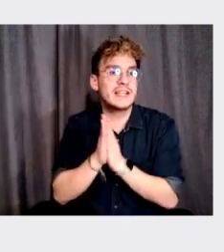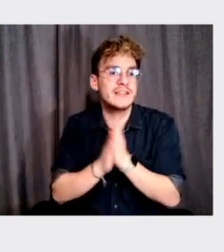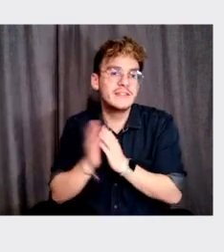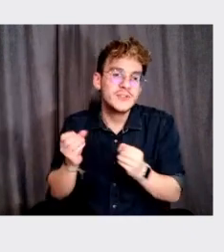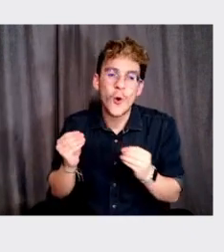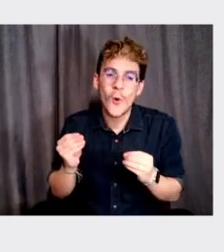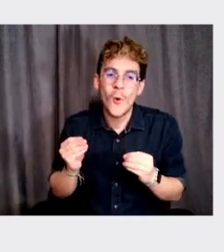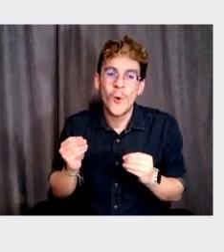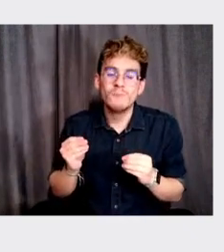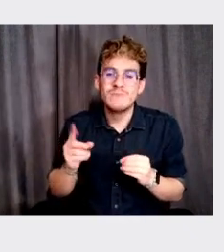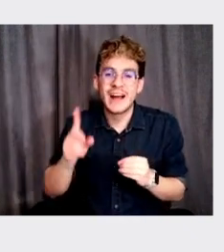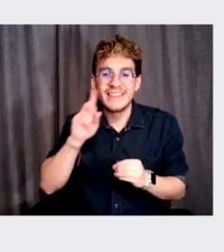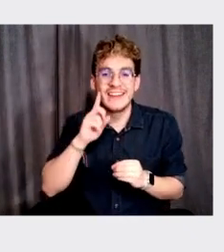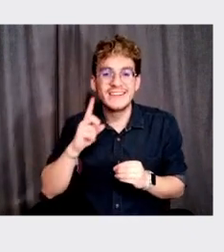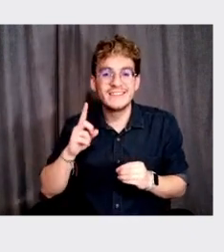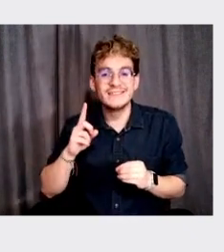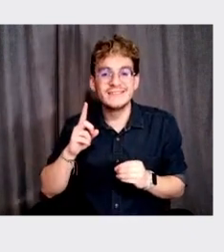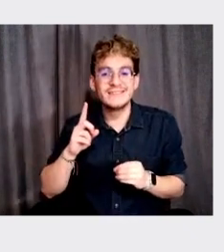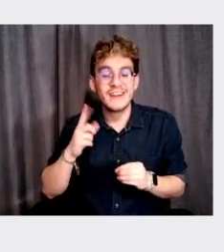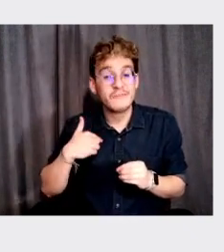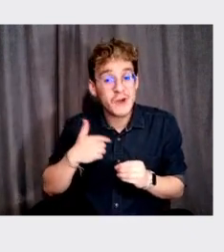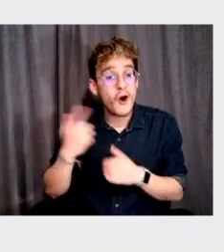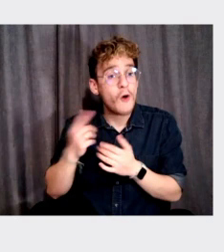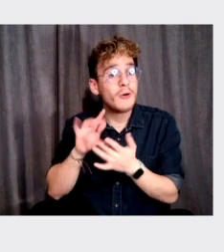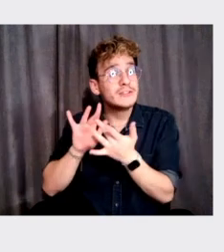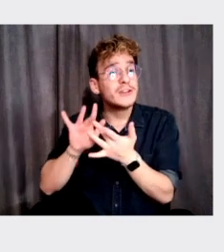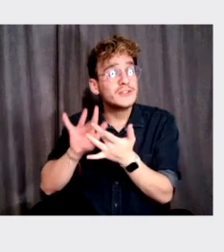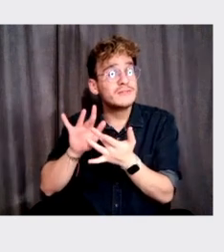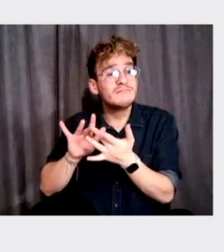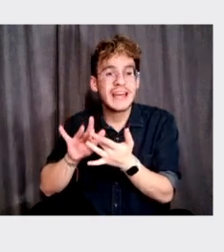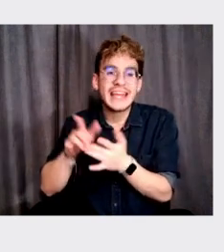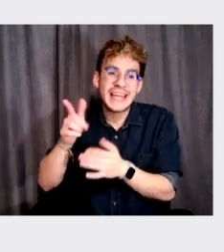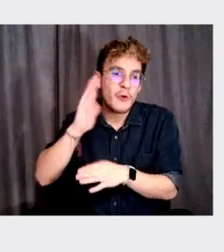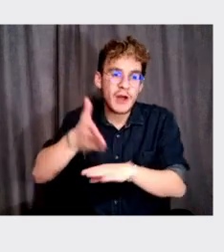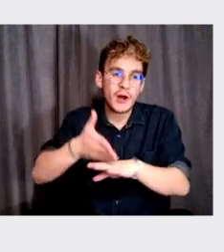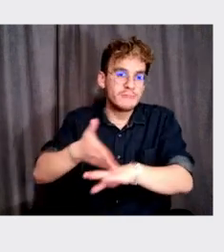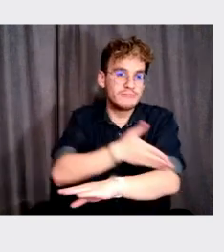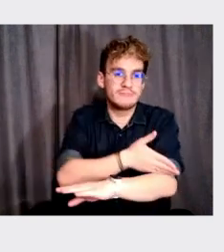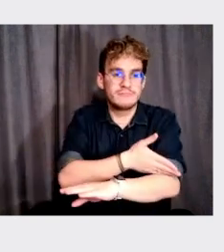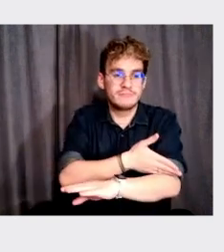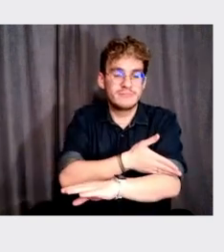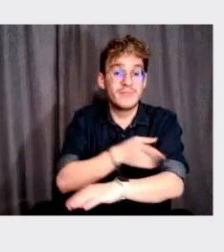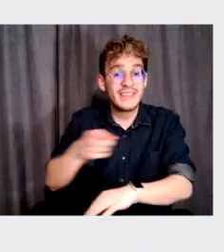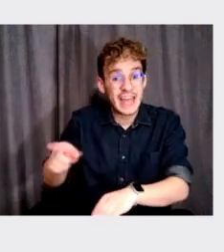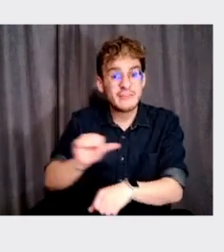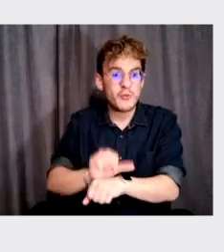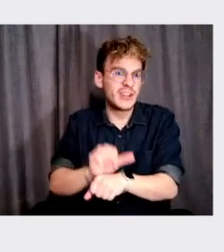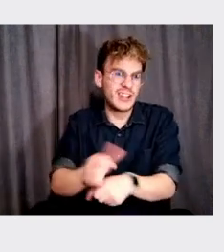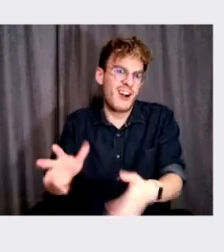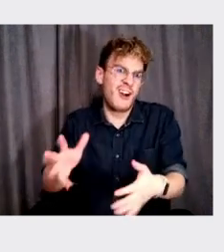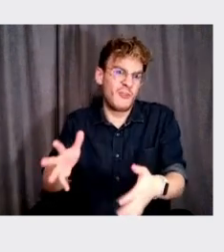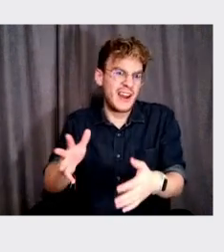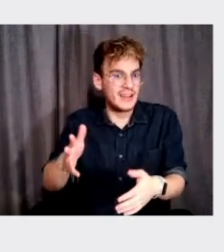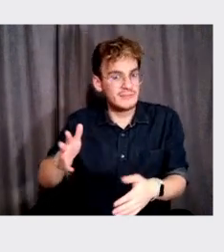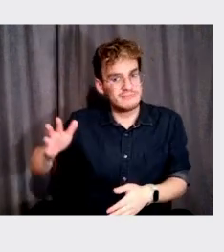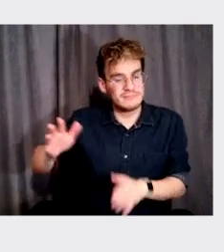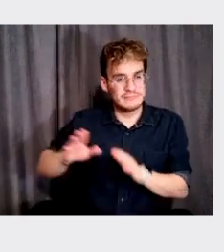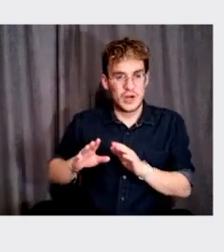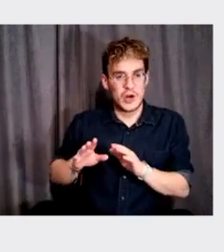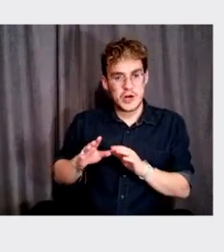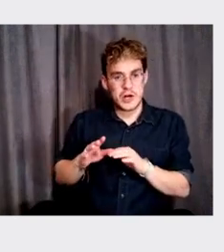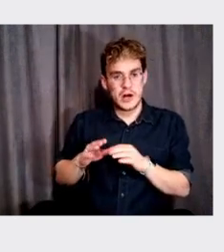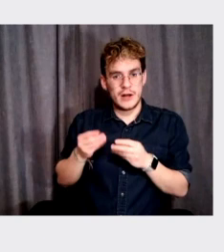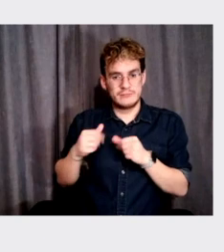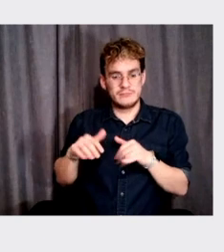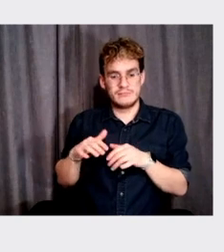so, you know, I think we're, we're always in touch and it's natural that it's going to get better with time. They've been doing a lot of work already on the backend things that are not